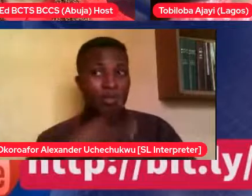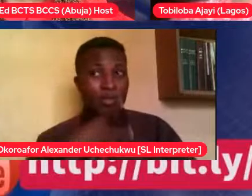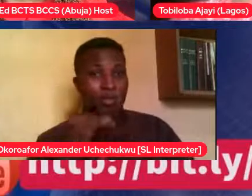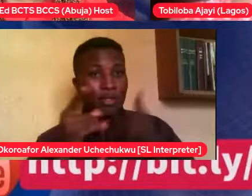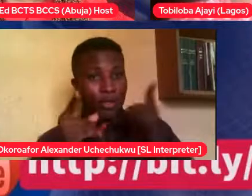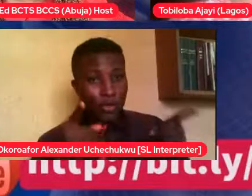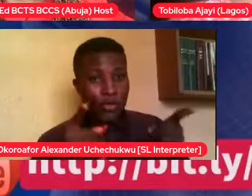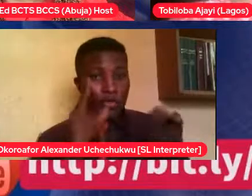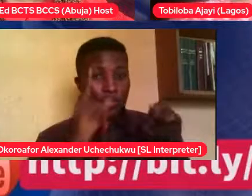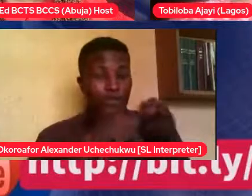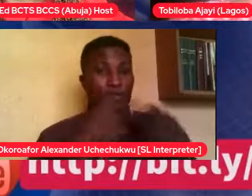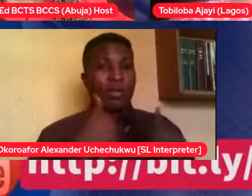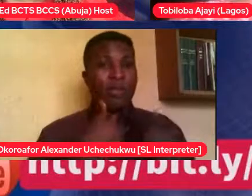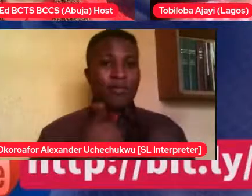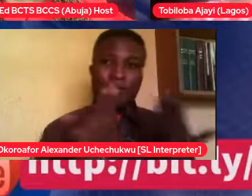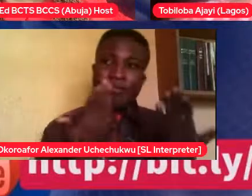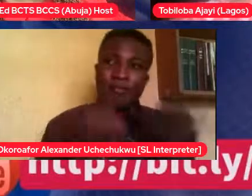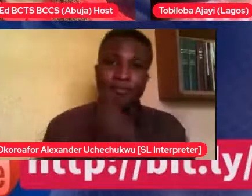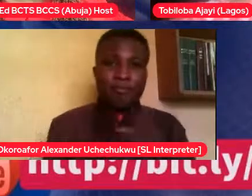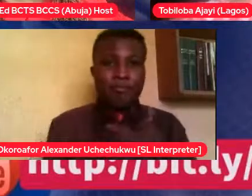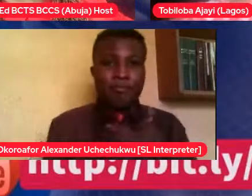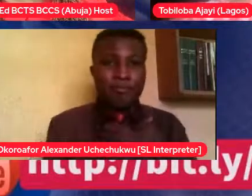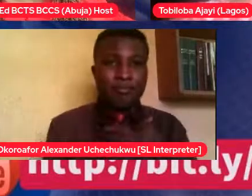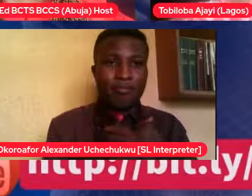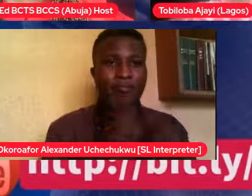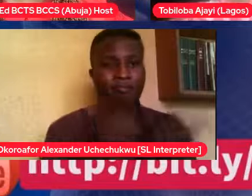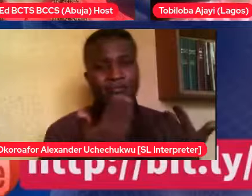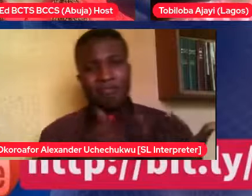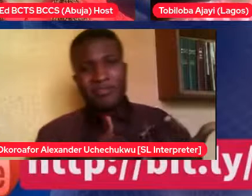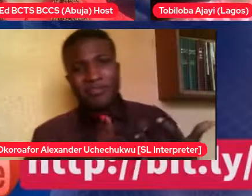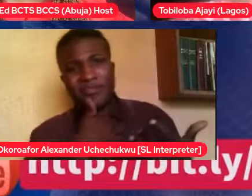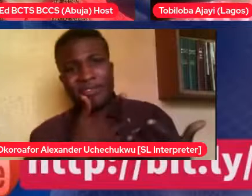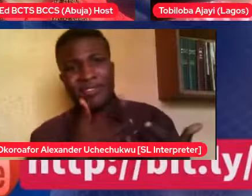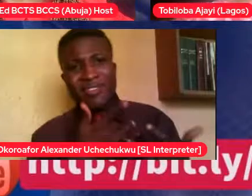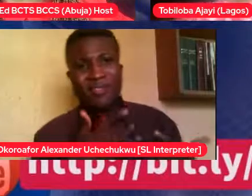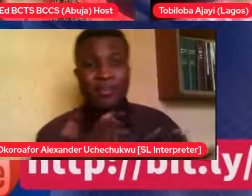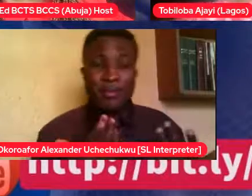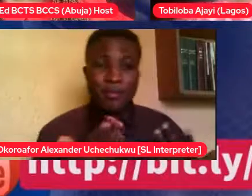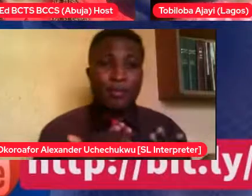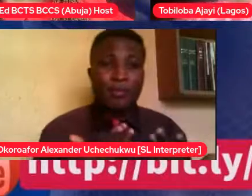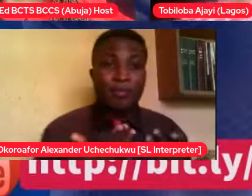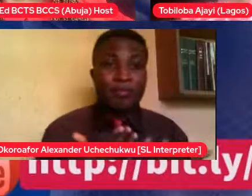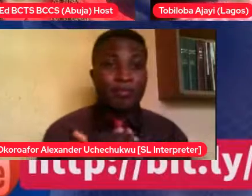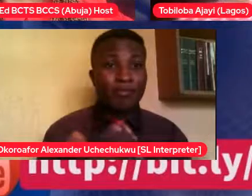all of a sudden, any guy that's with you is suddenly crowned a hero.